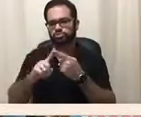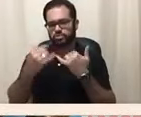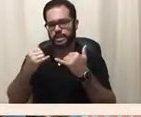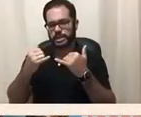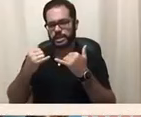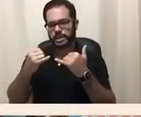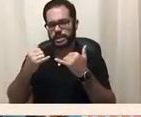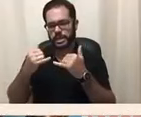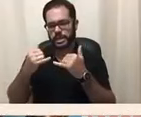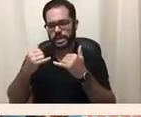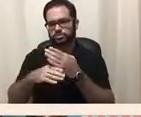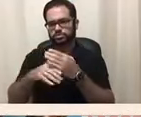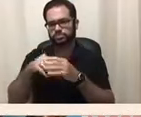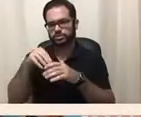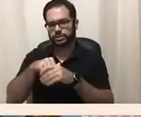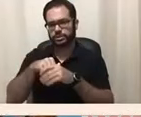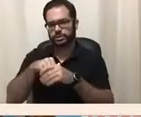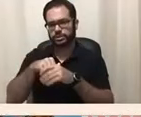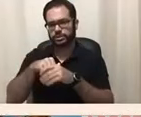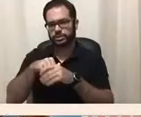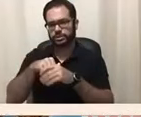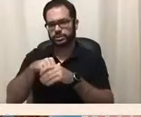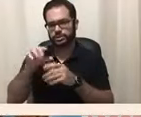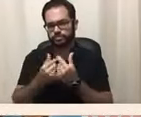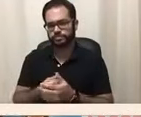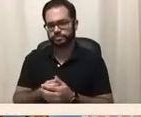In 1999,